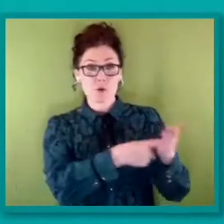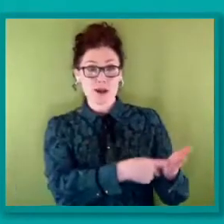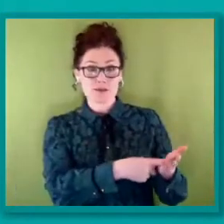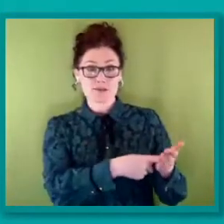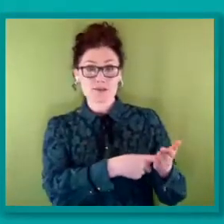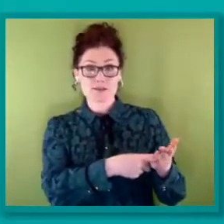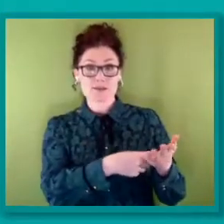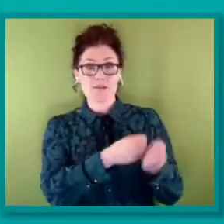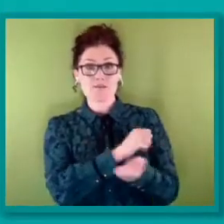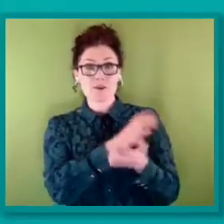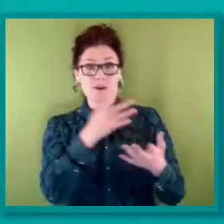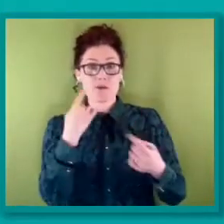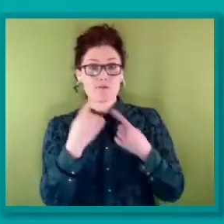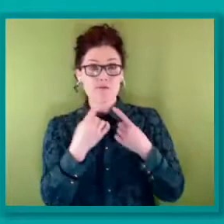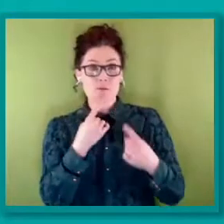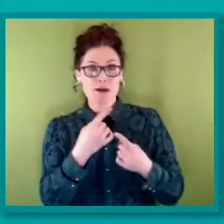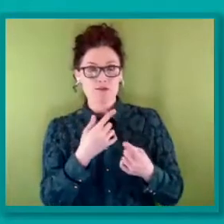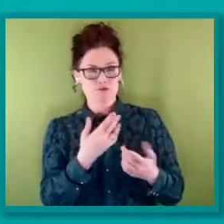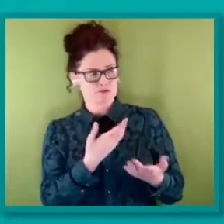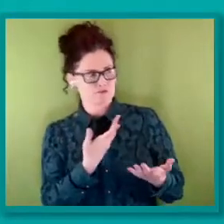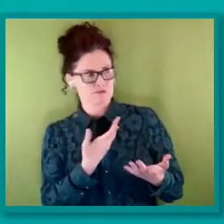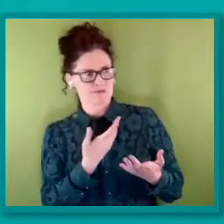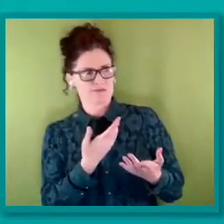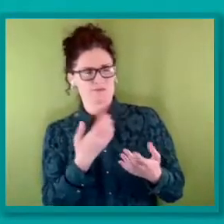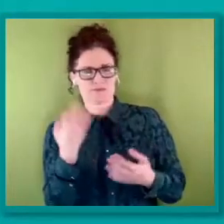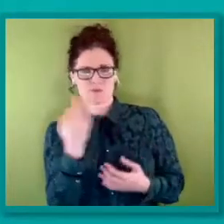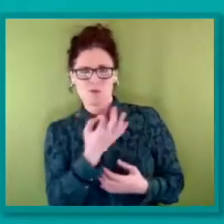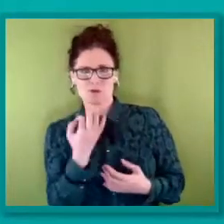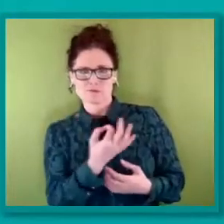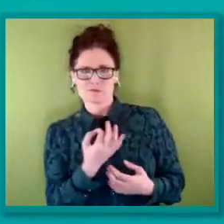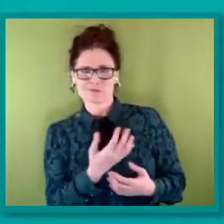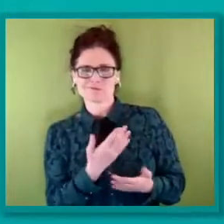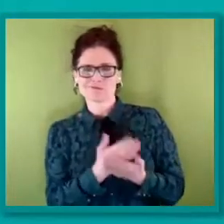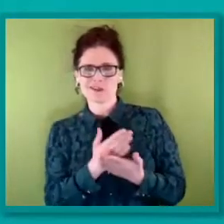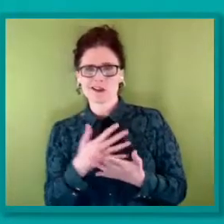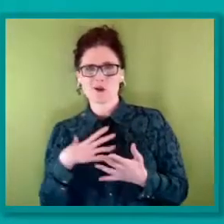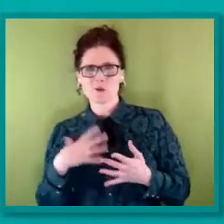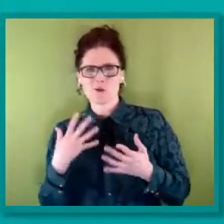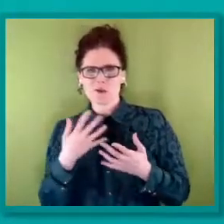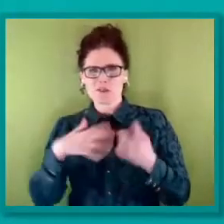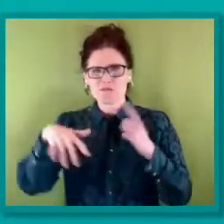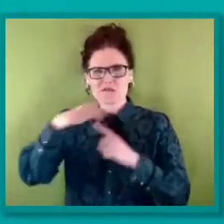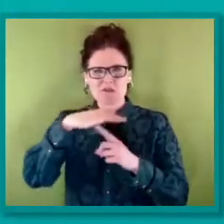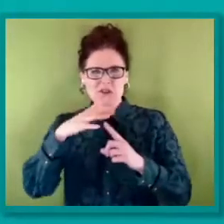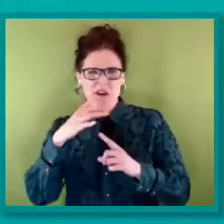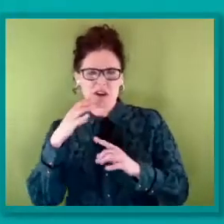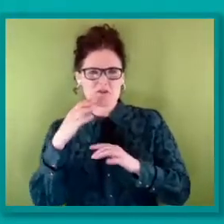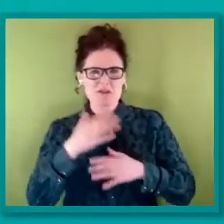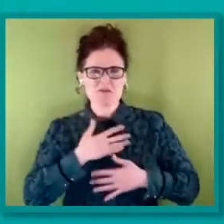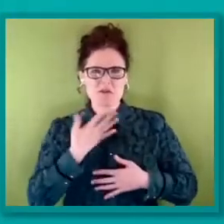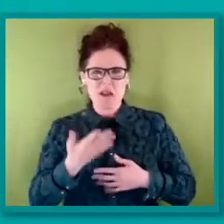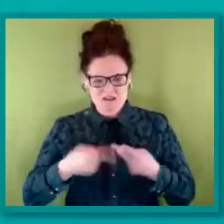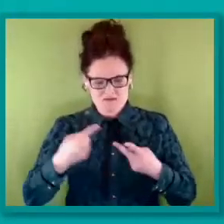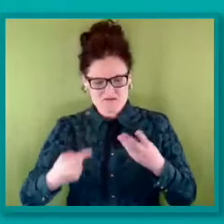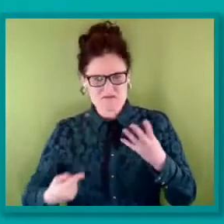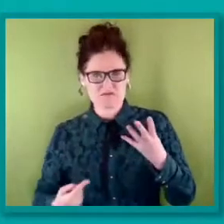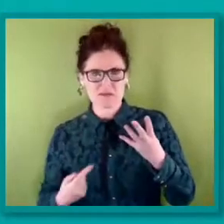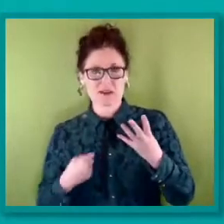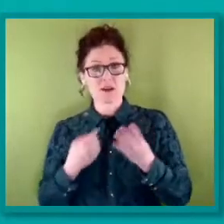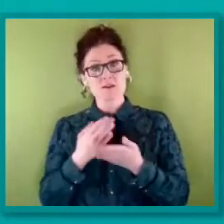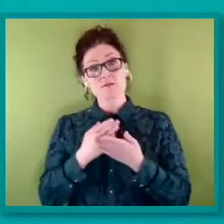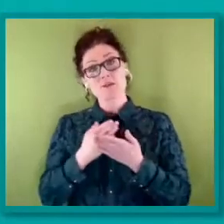a hostile environment for employers who want to be inclusive. It's also, of course, about shutting Stonewall up and shutting us down, right?